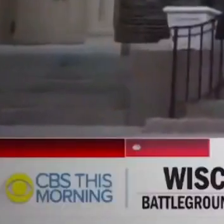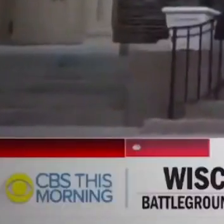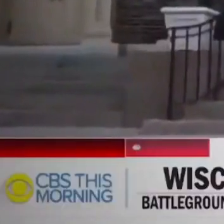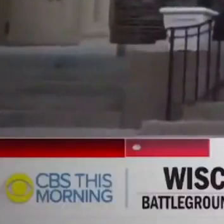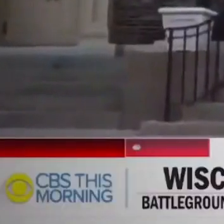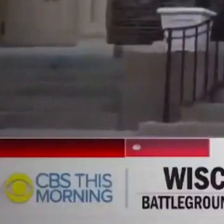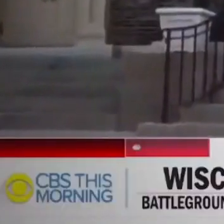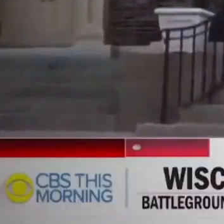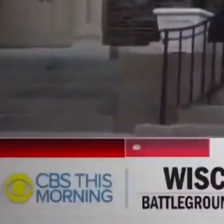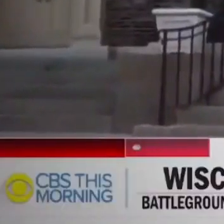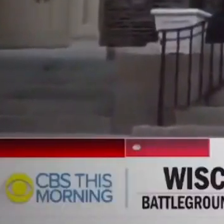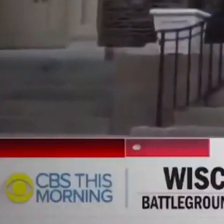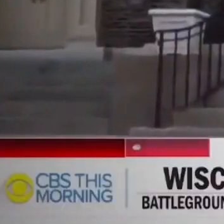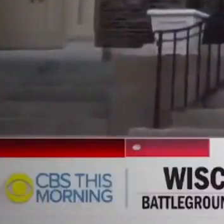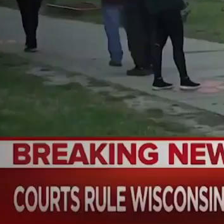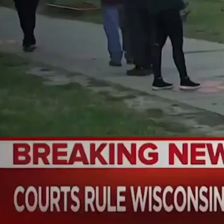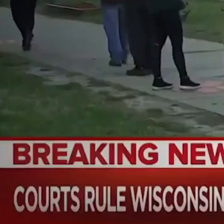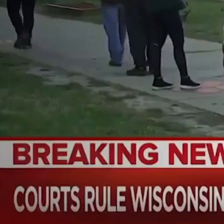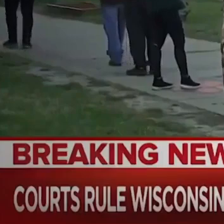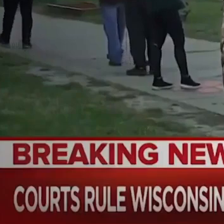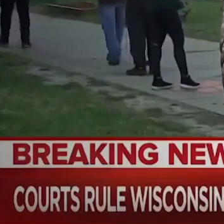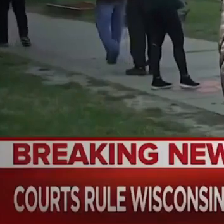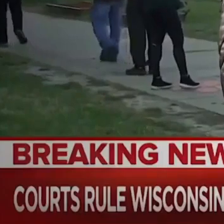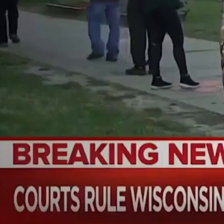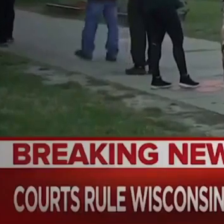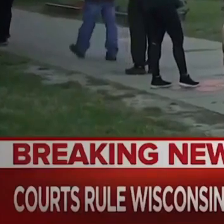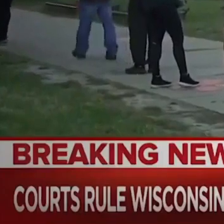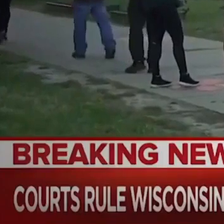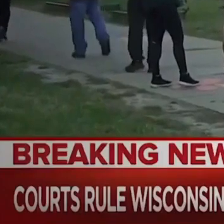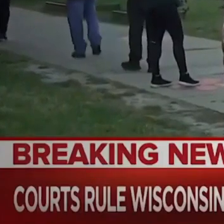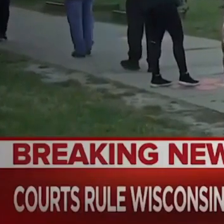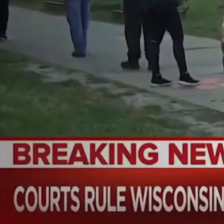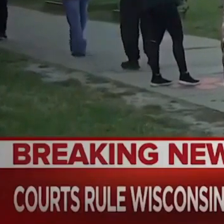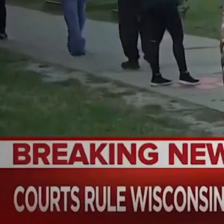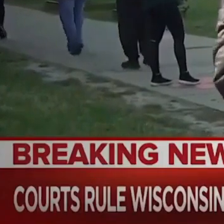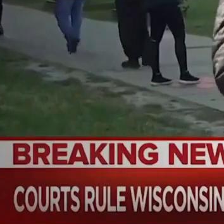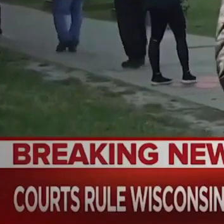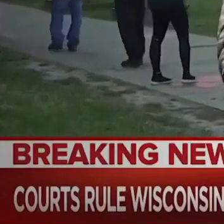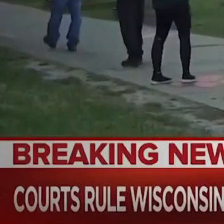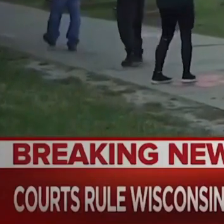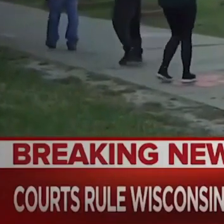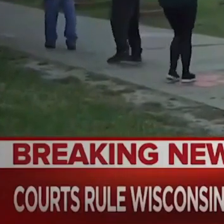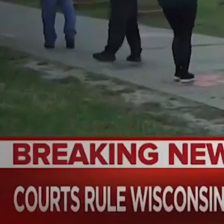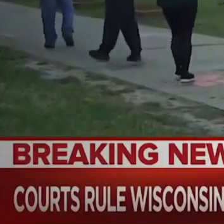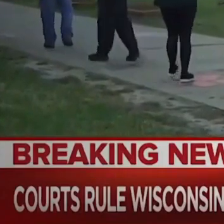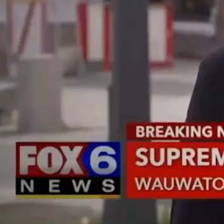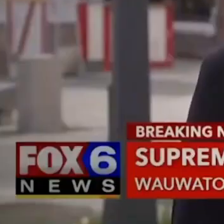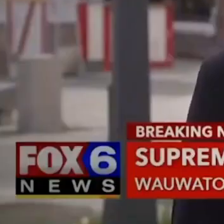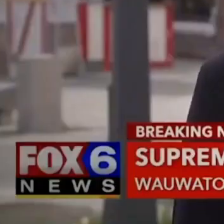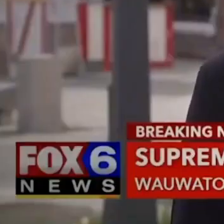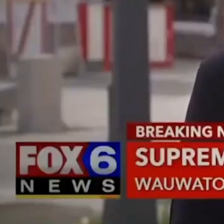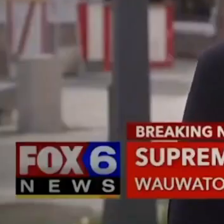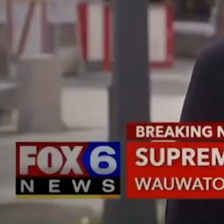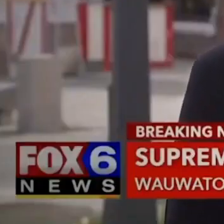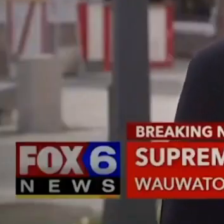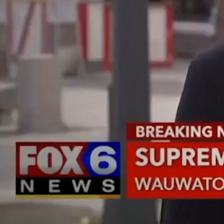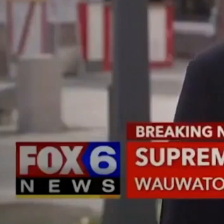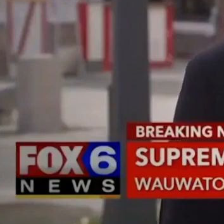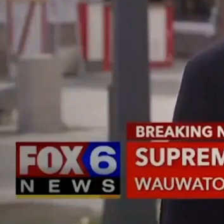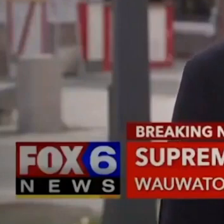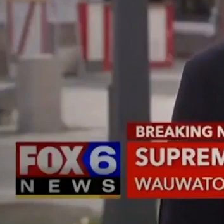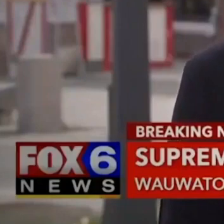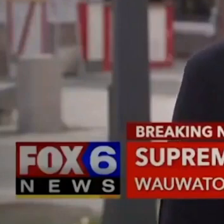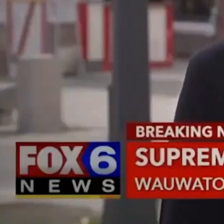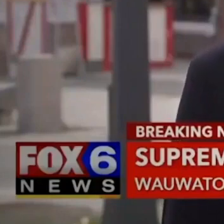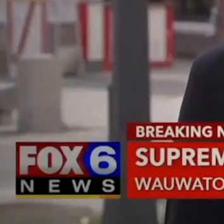and can safely happen on Tuesday. Stop playing politics with our lives. You know, that's what I'm feeling. This order is effective immediately.